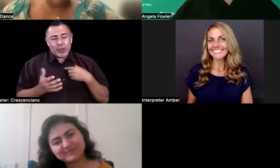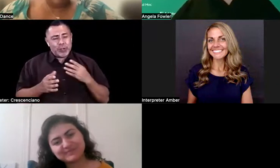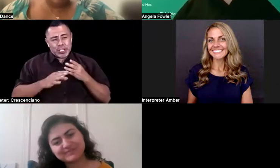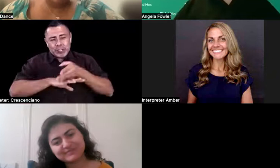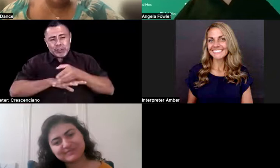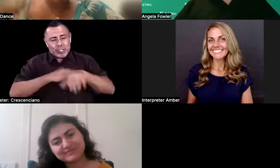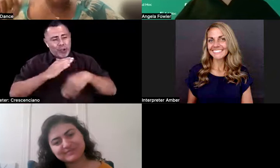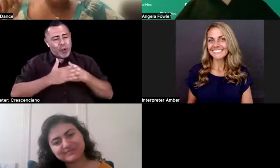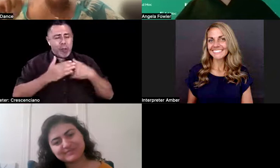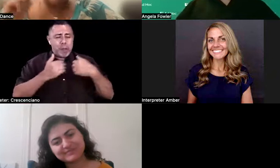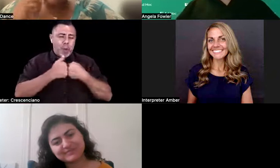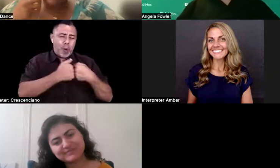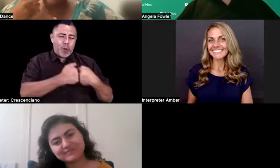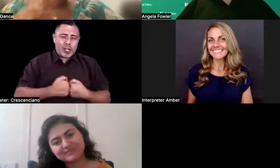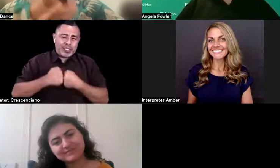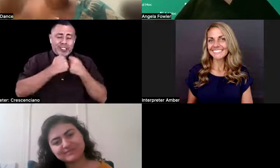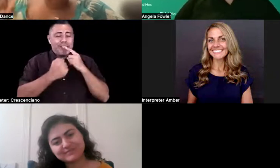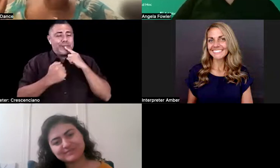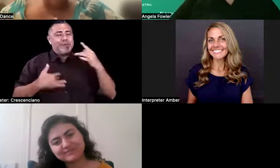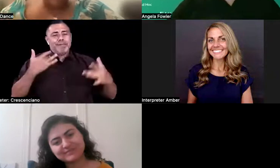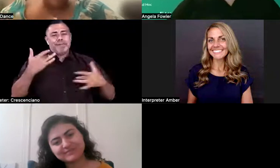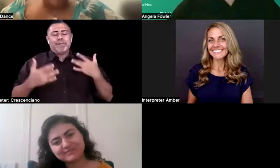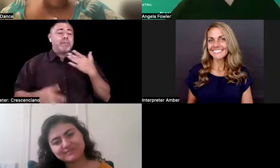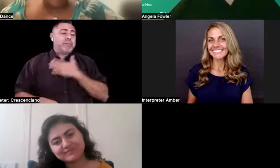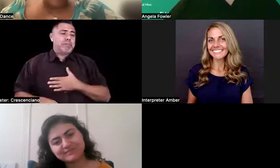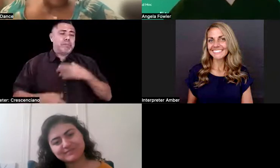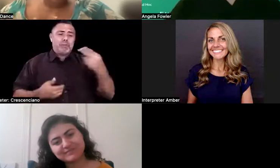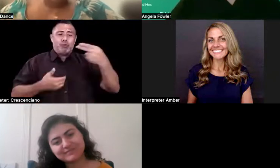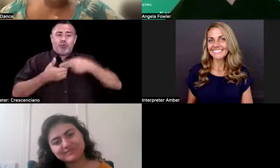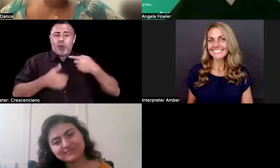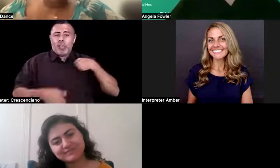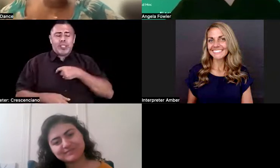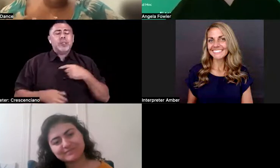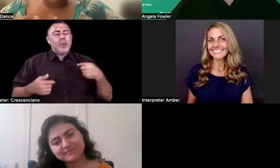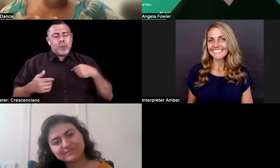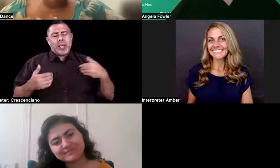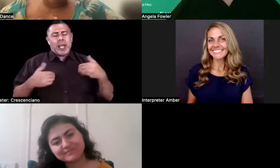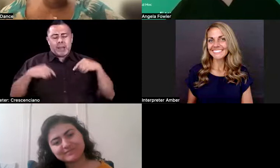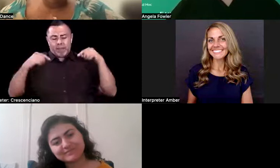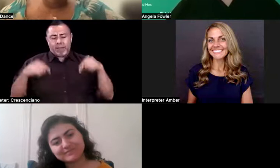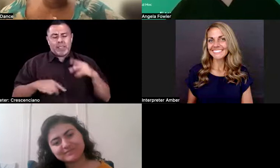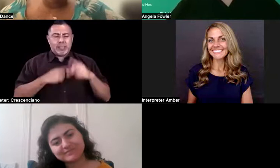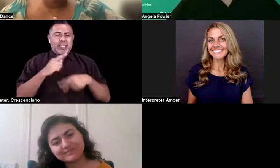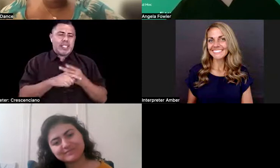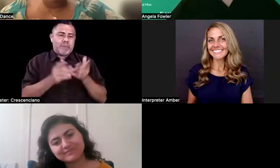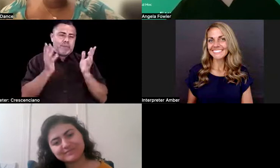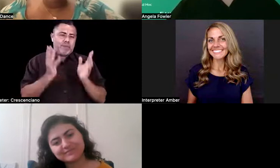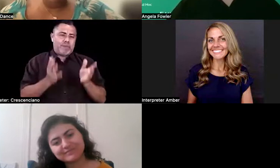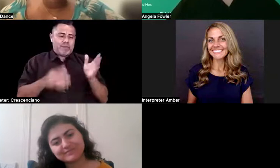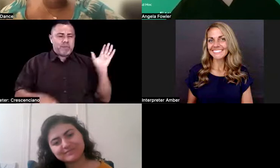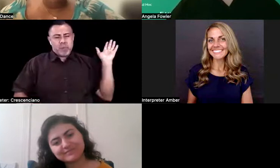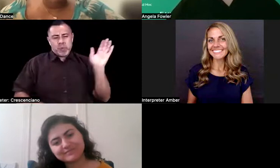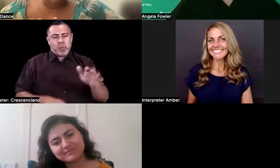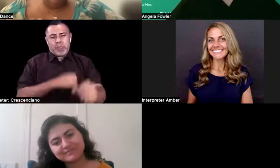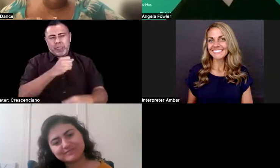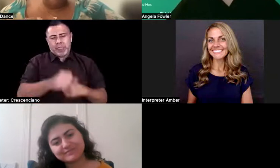really excited. Um, and please join us next. We have these conversations throughout the year. So, um, join us next month. Um, next month we're